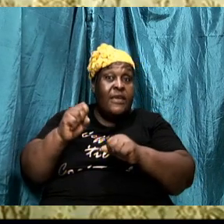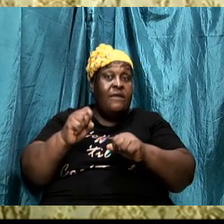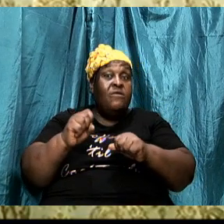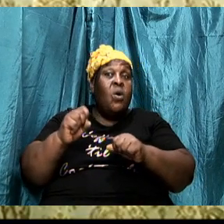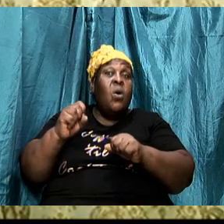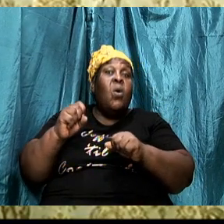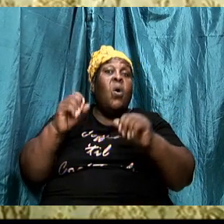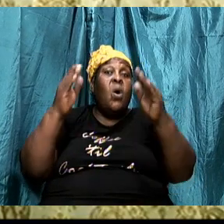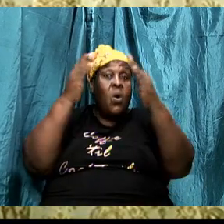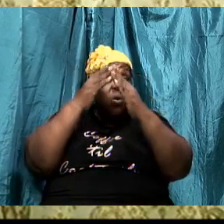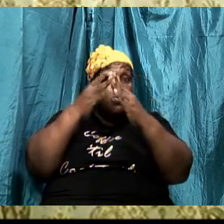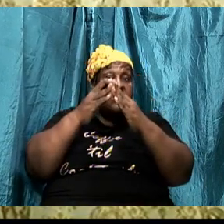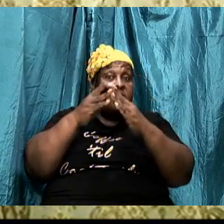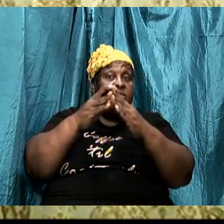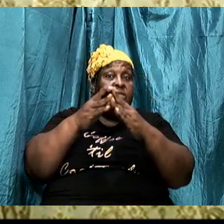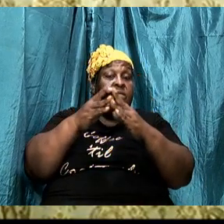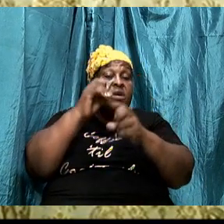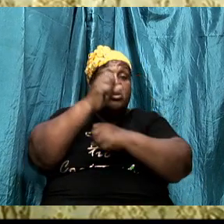years